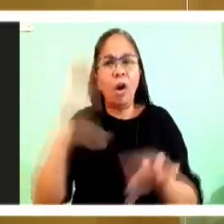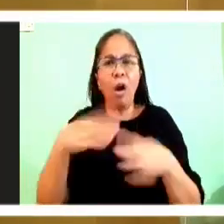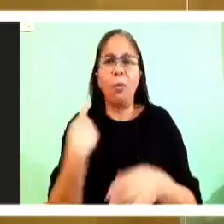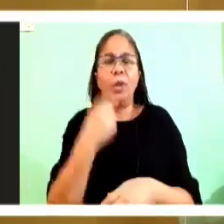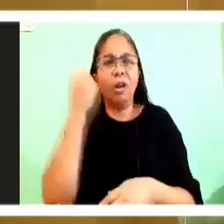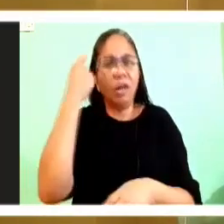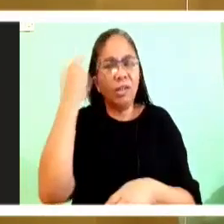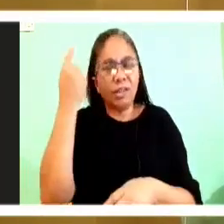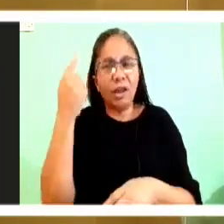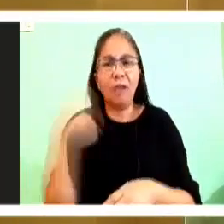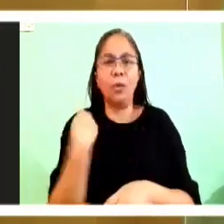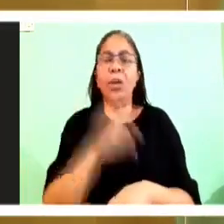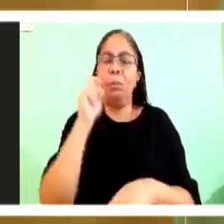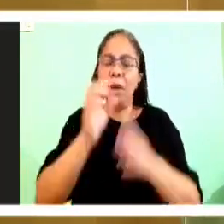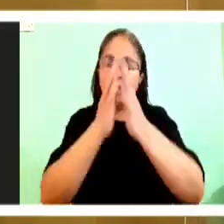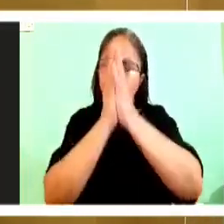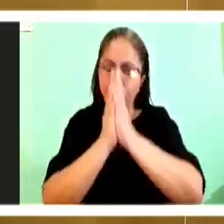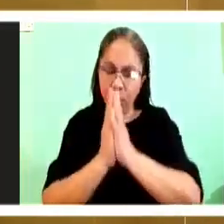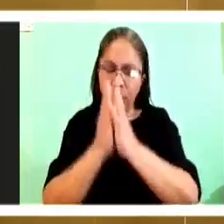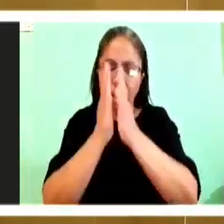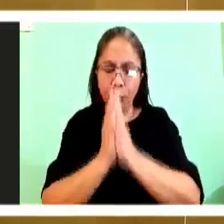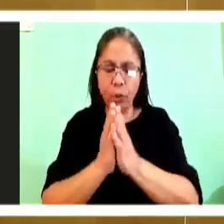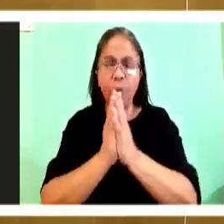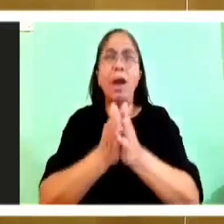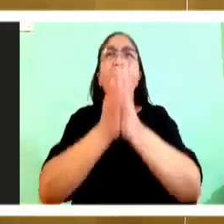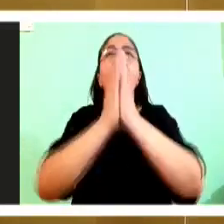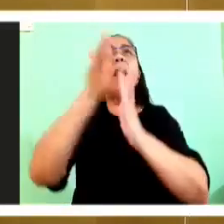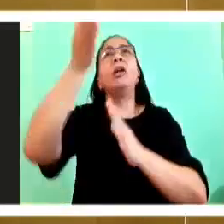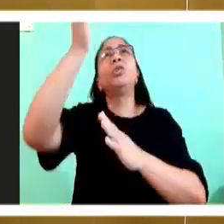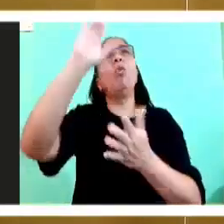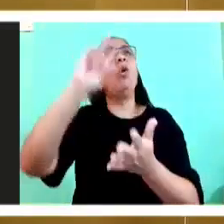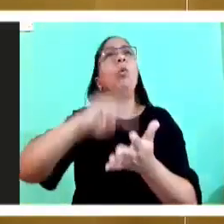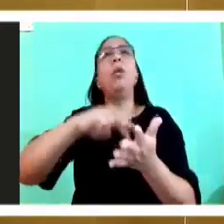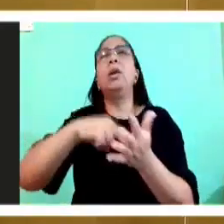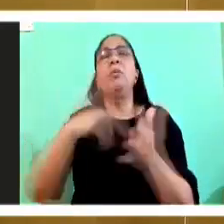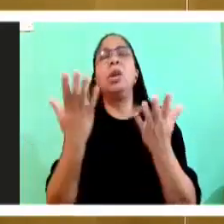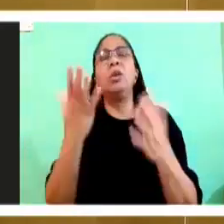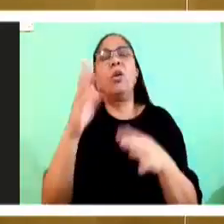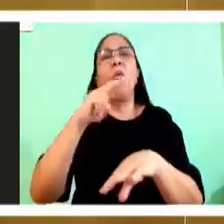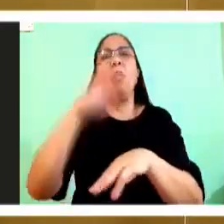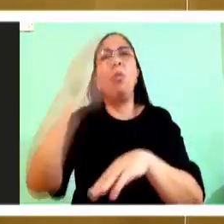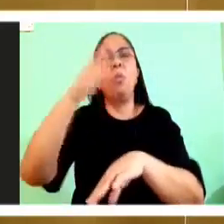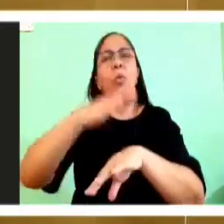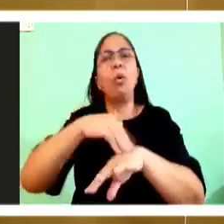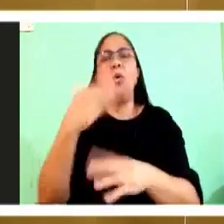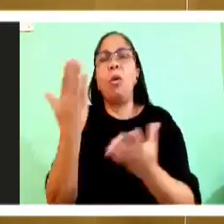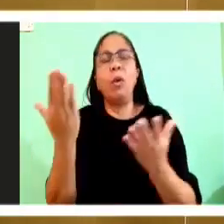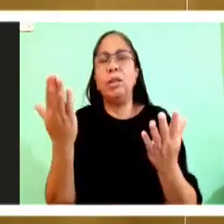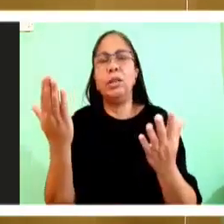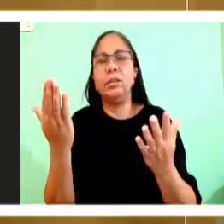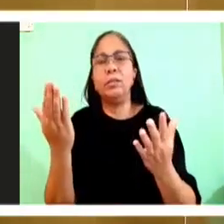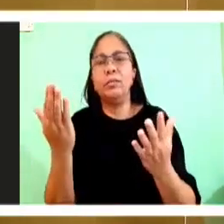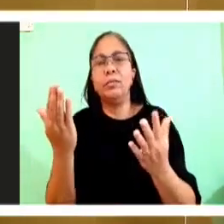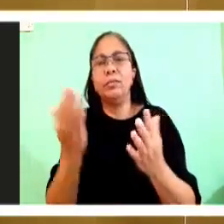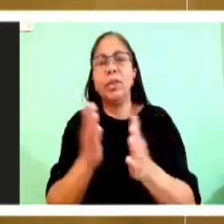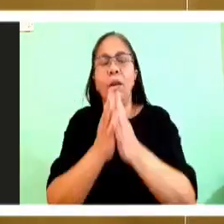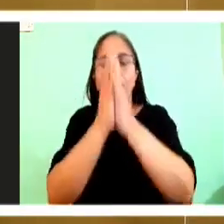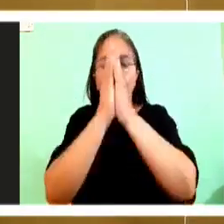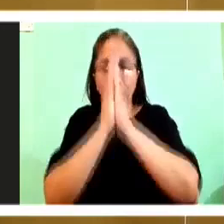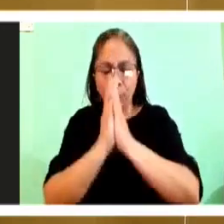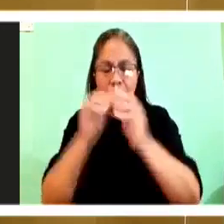ask God to show you the sacred purpose of your life. Prayerfully ask God to show you that